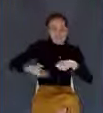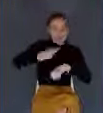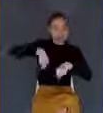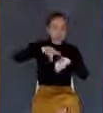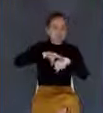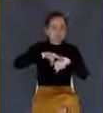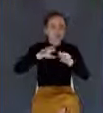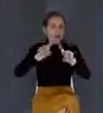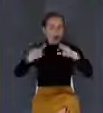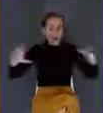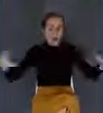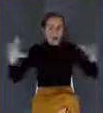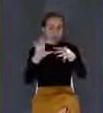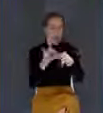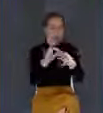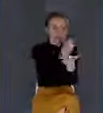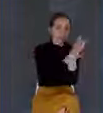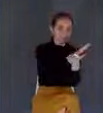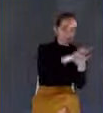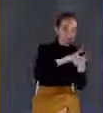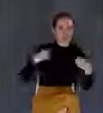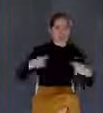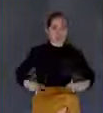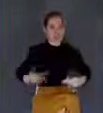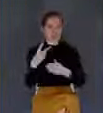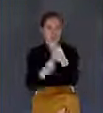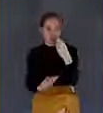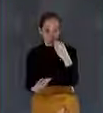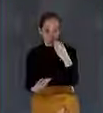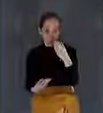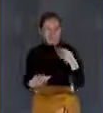person. The human mind had access to the divine mind.